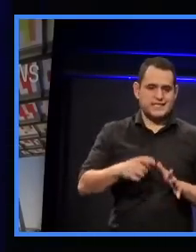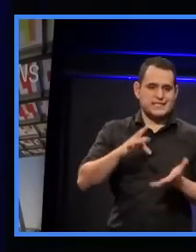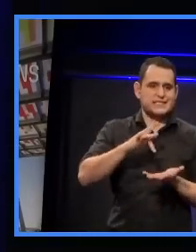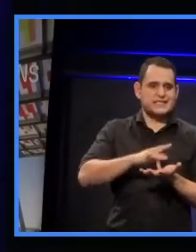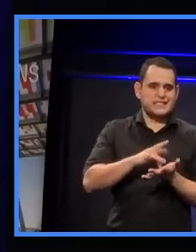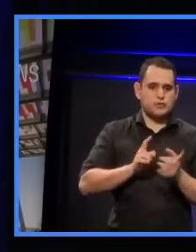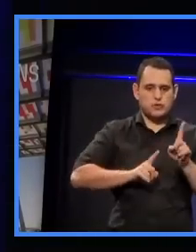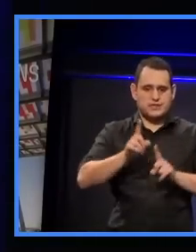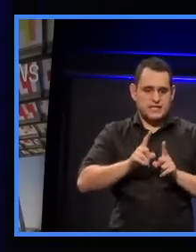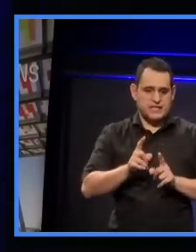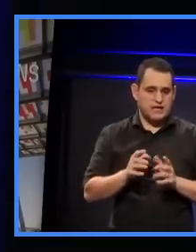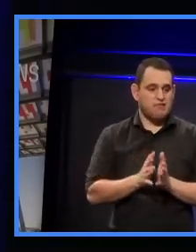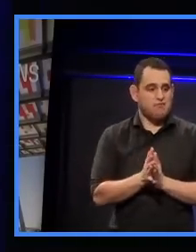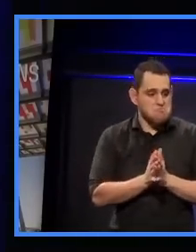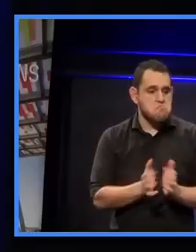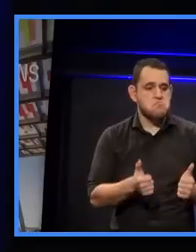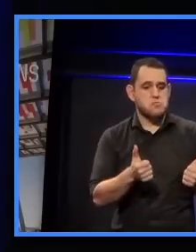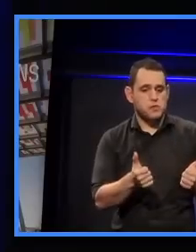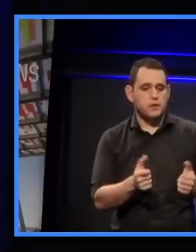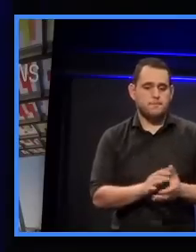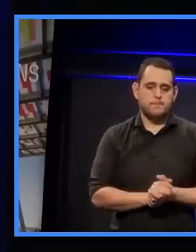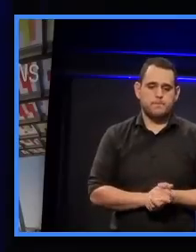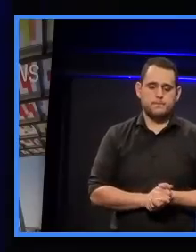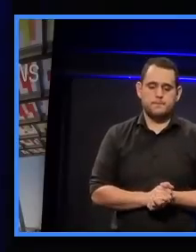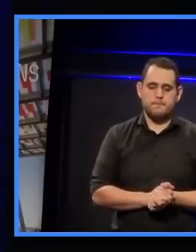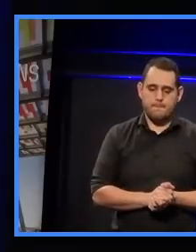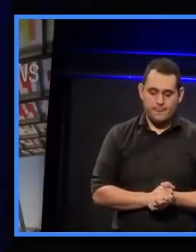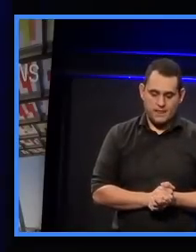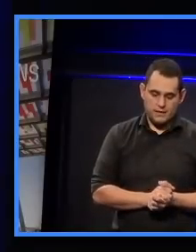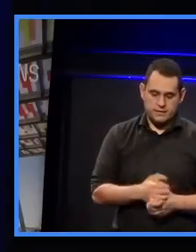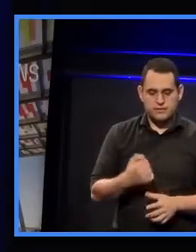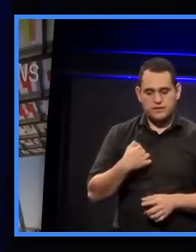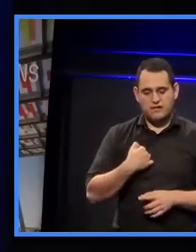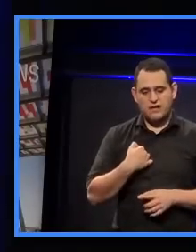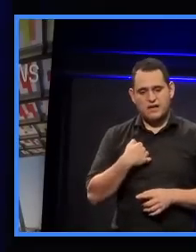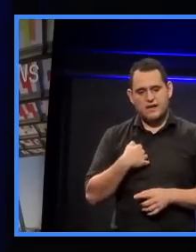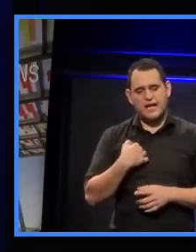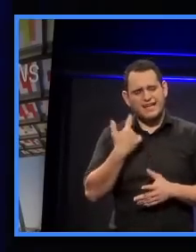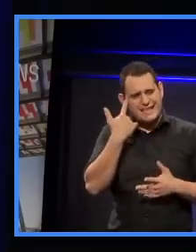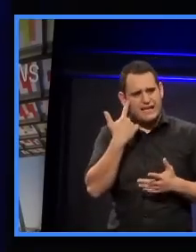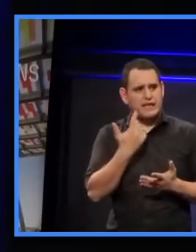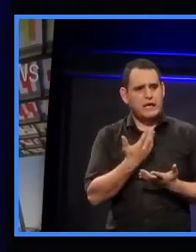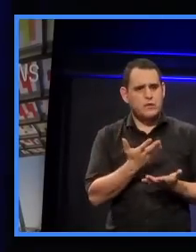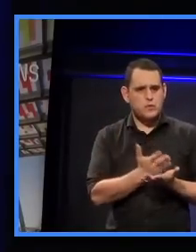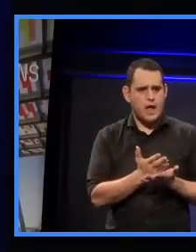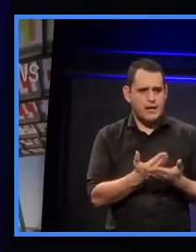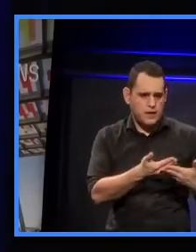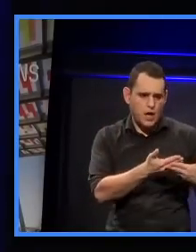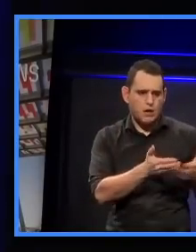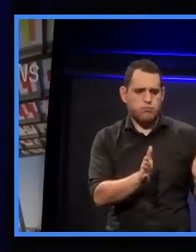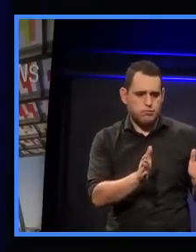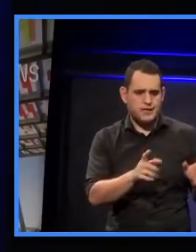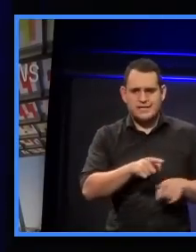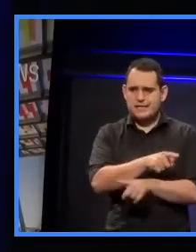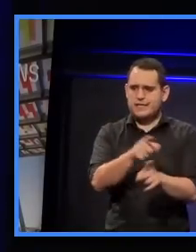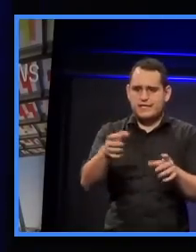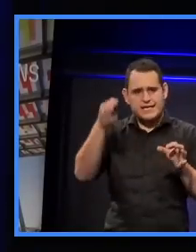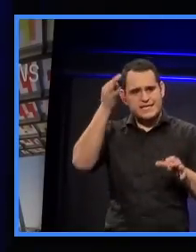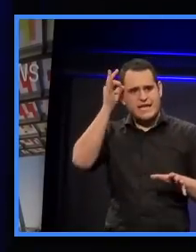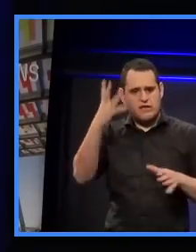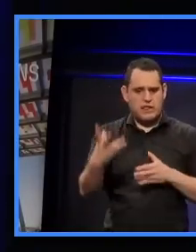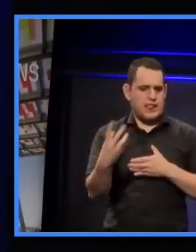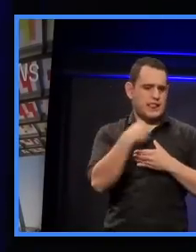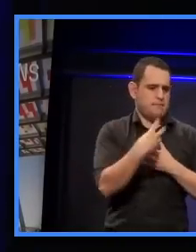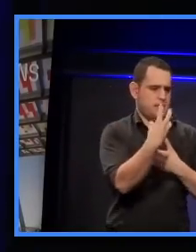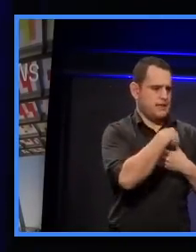the inner part of Auckland. And I think that, in general, the processes that the council family have adopted